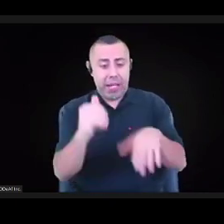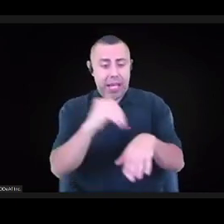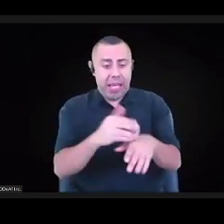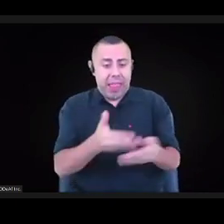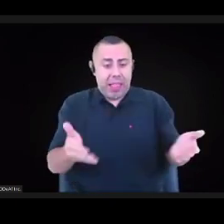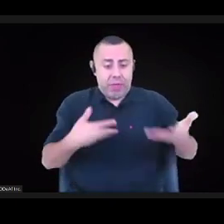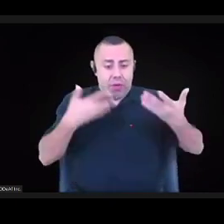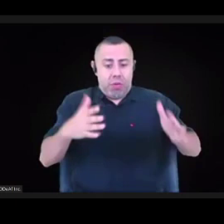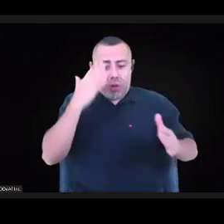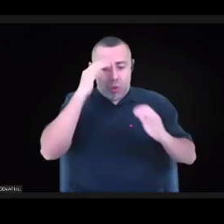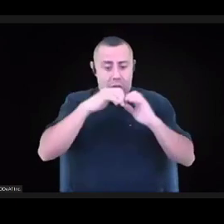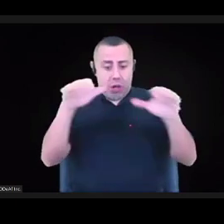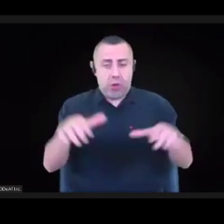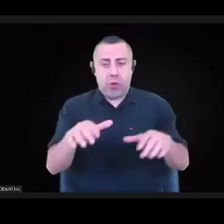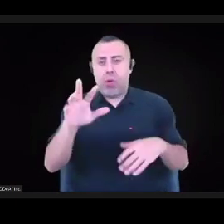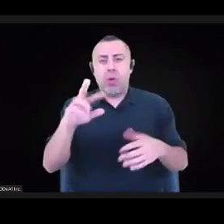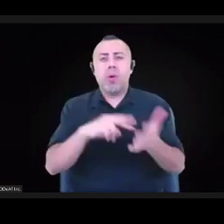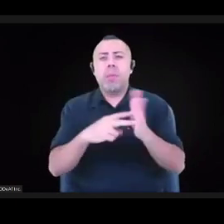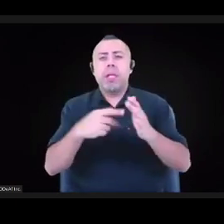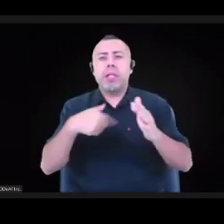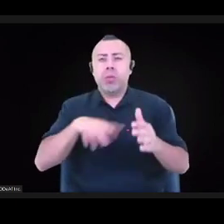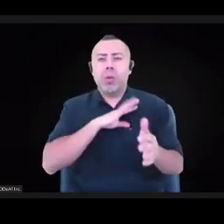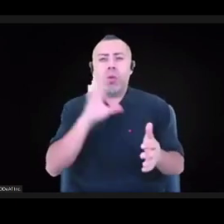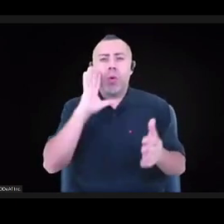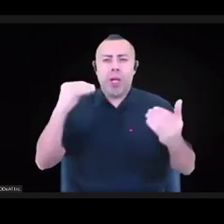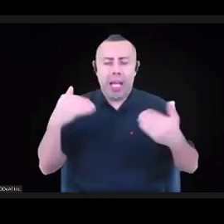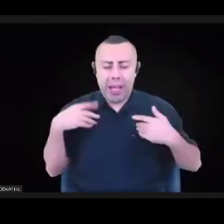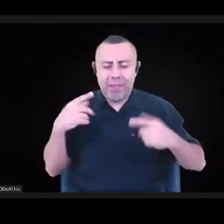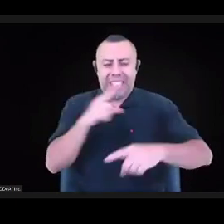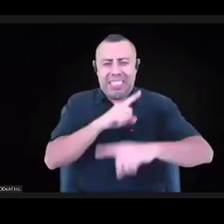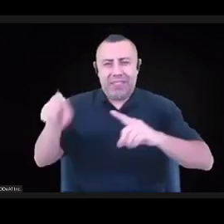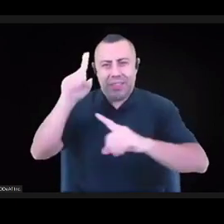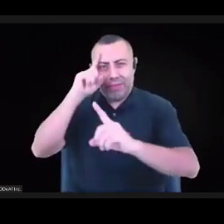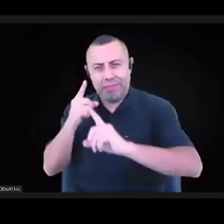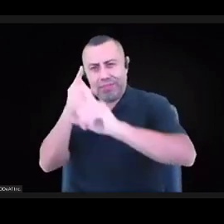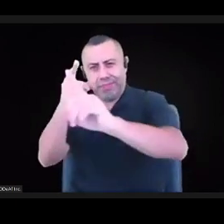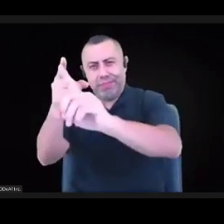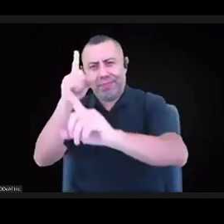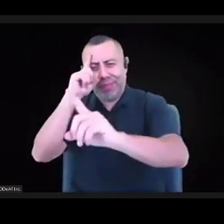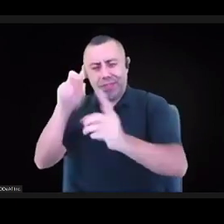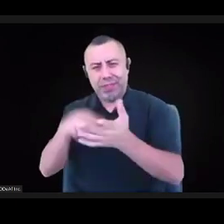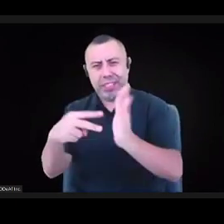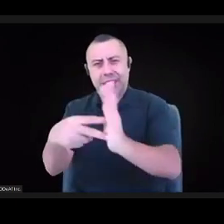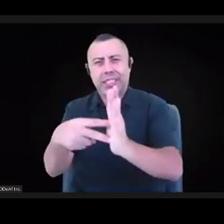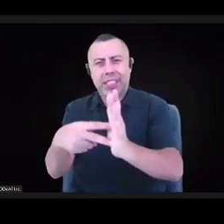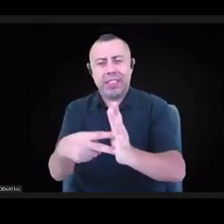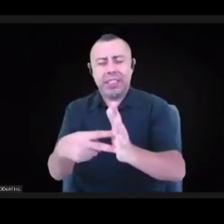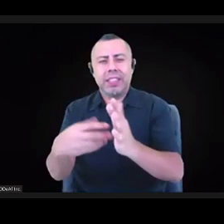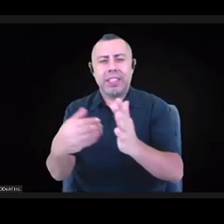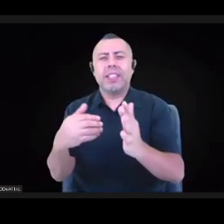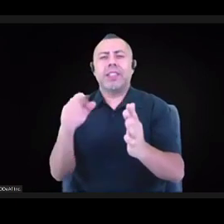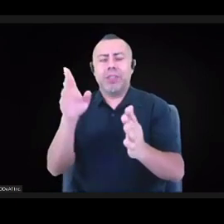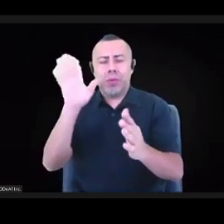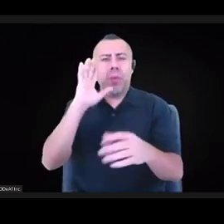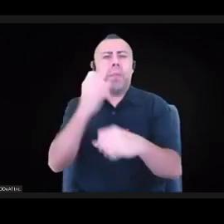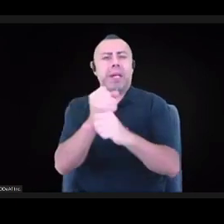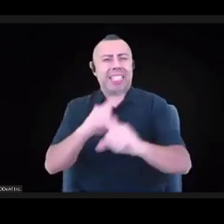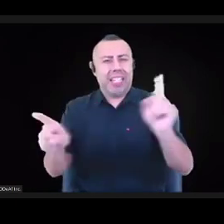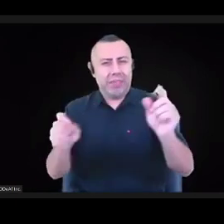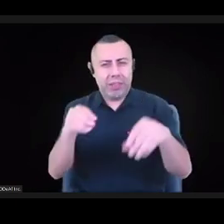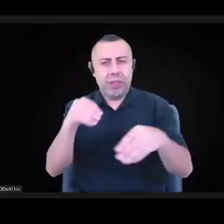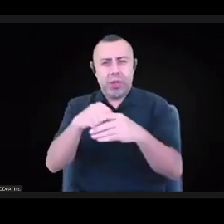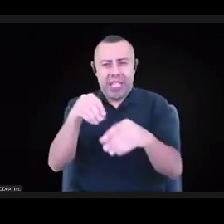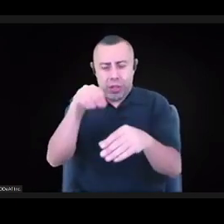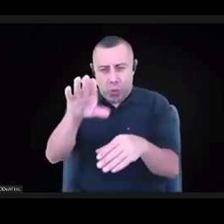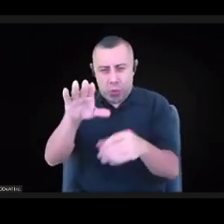conditions where it will be the spaces that you create that support this practice. So, in closing, our